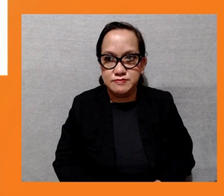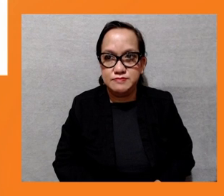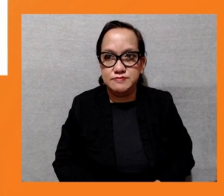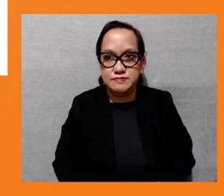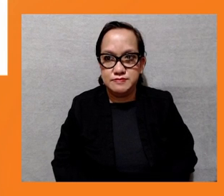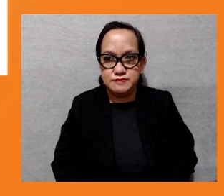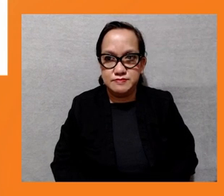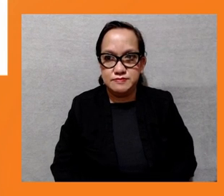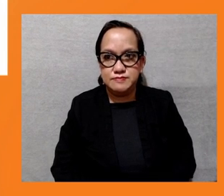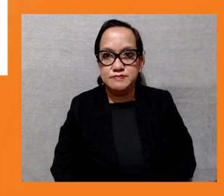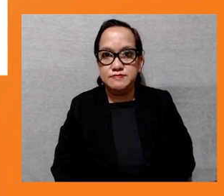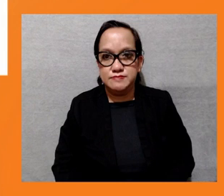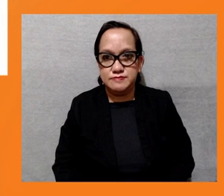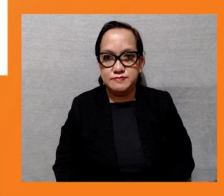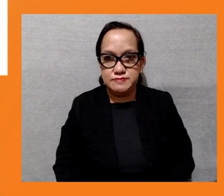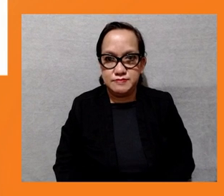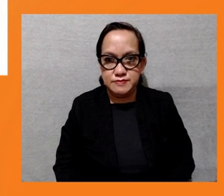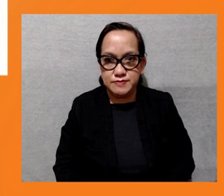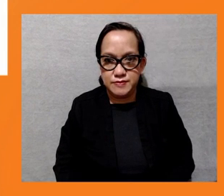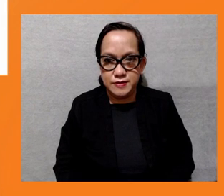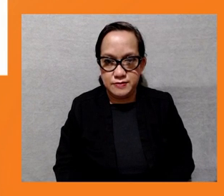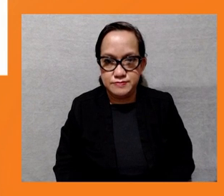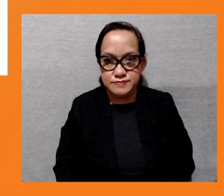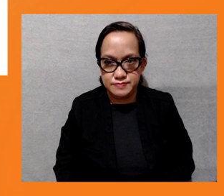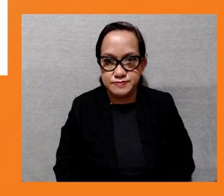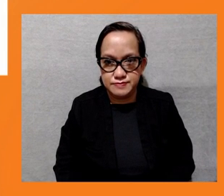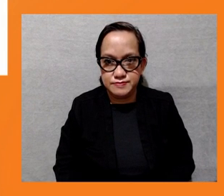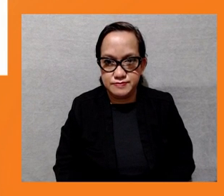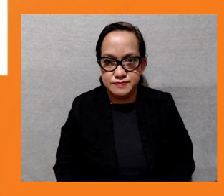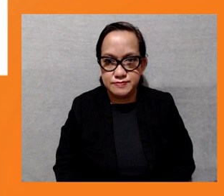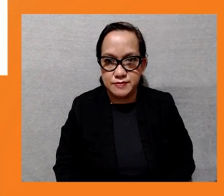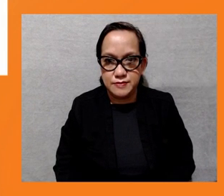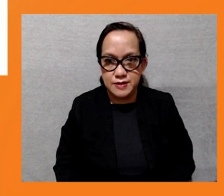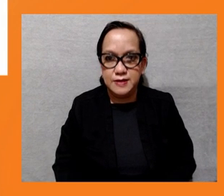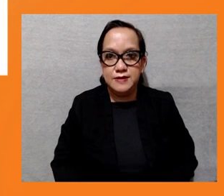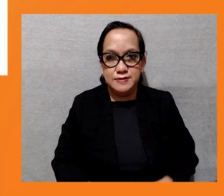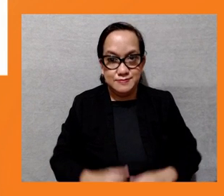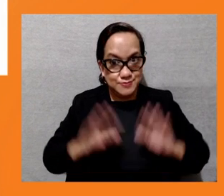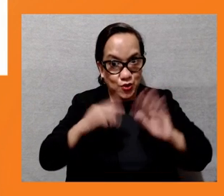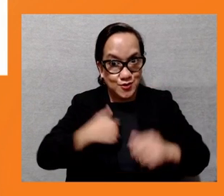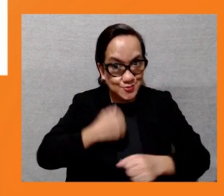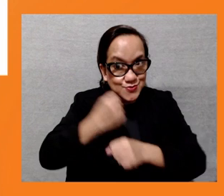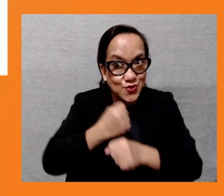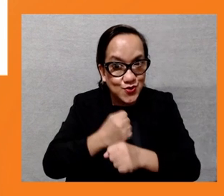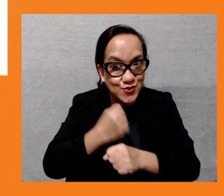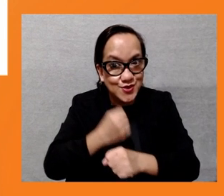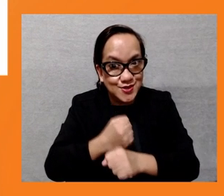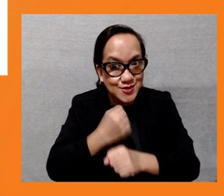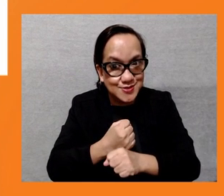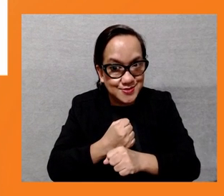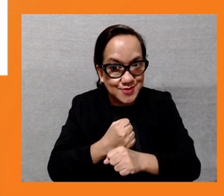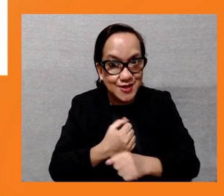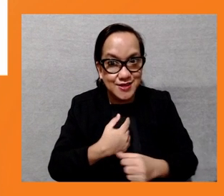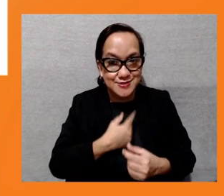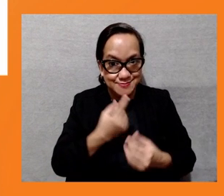Okay. Yeah, actually, my job is now to bring some of the lessons from the ground. So I think my first